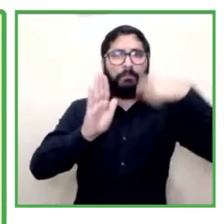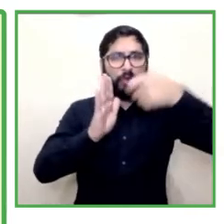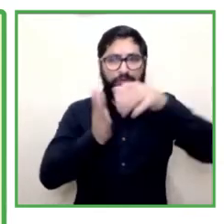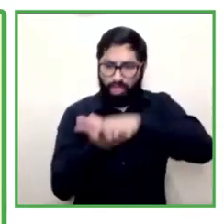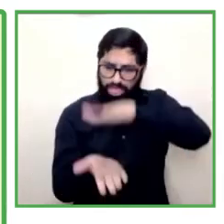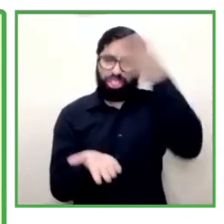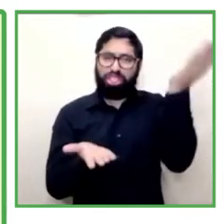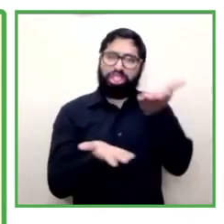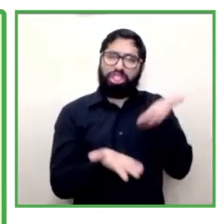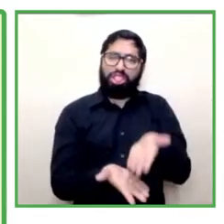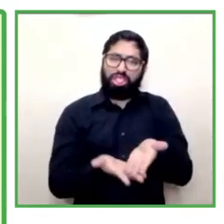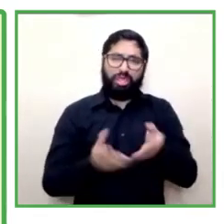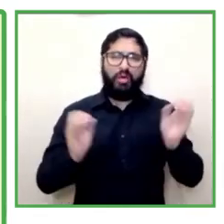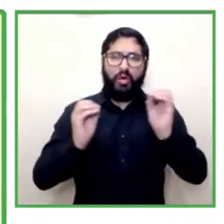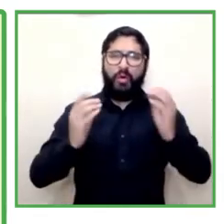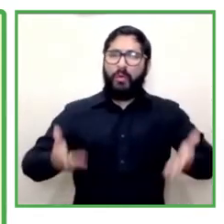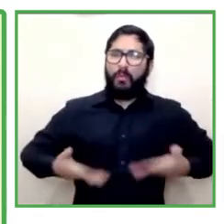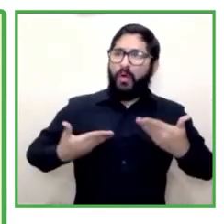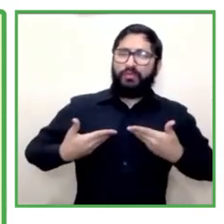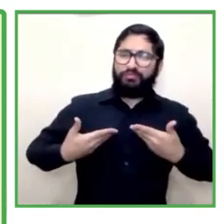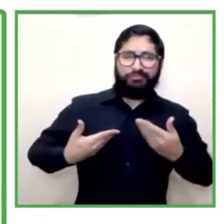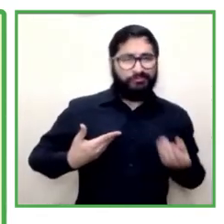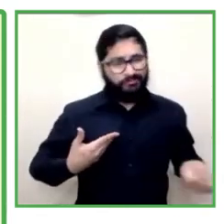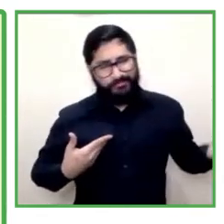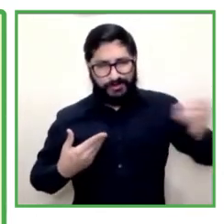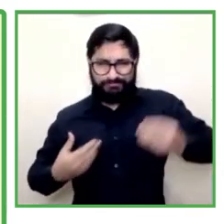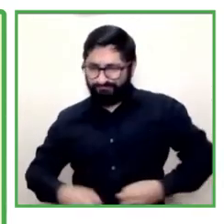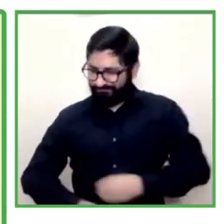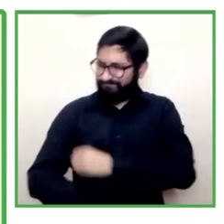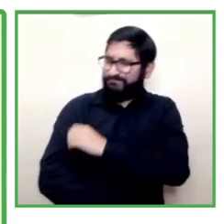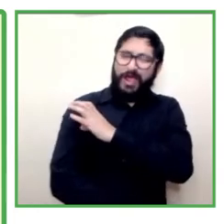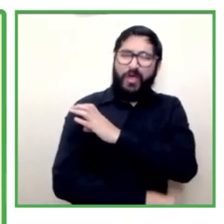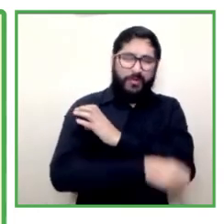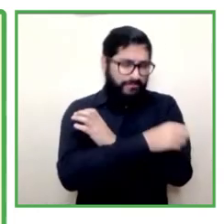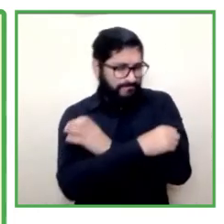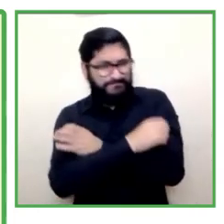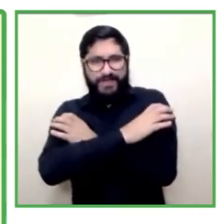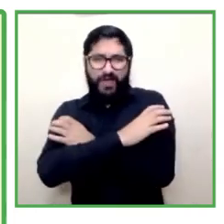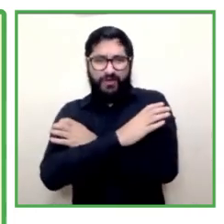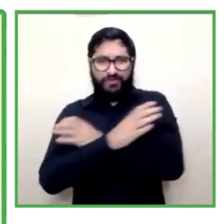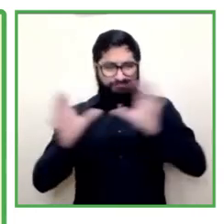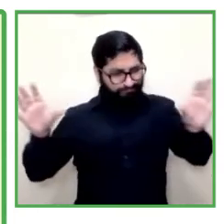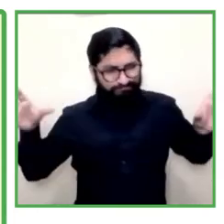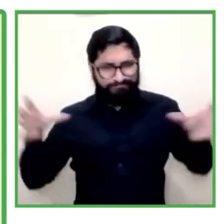the public market and start billing and start creating profits